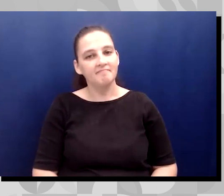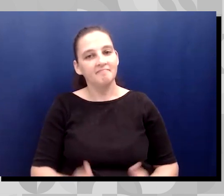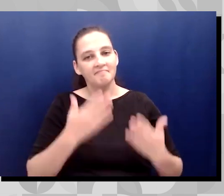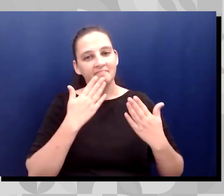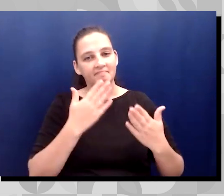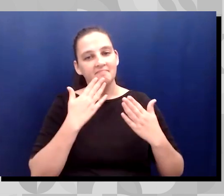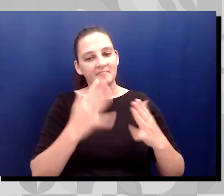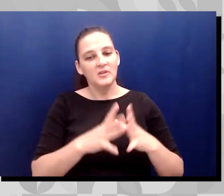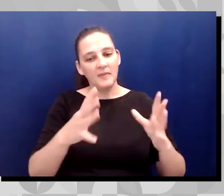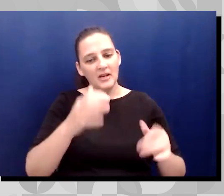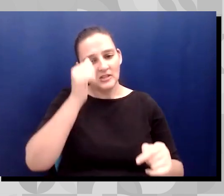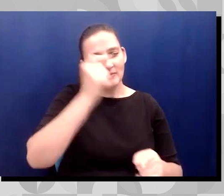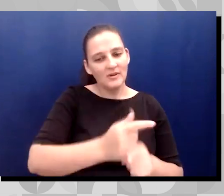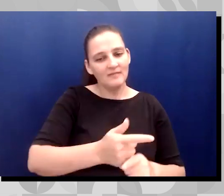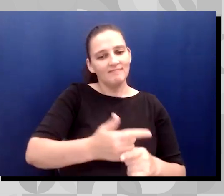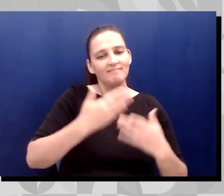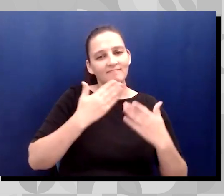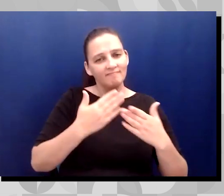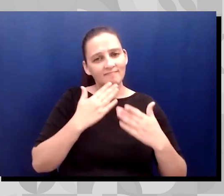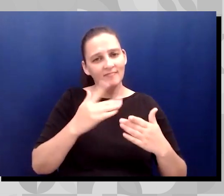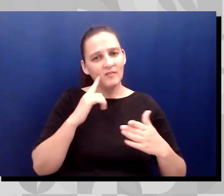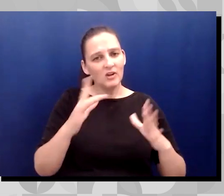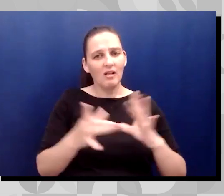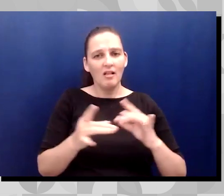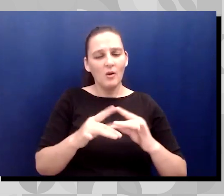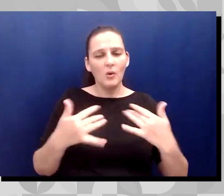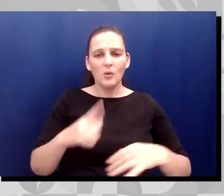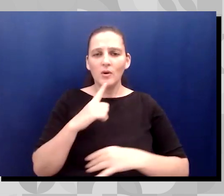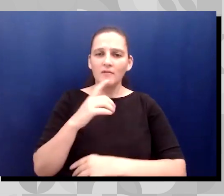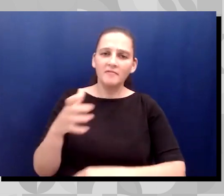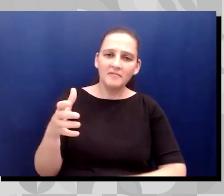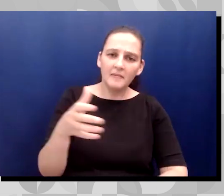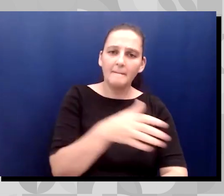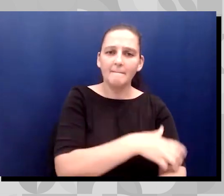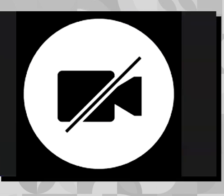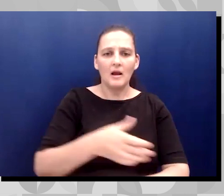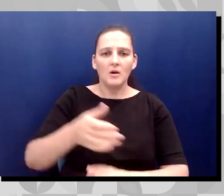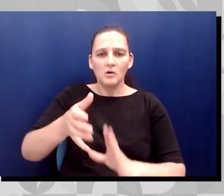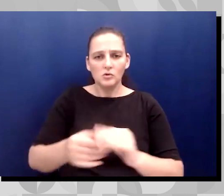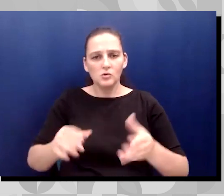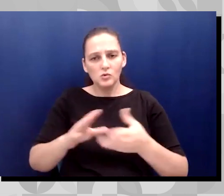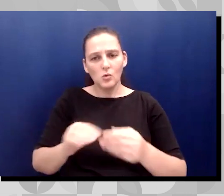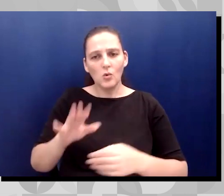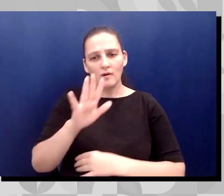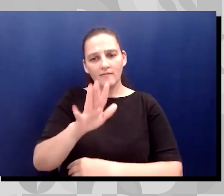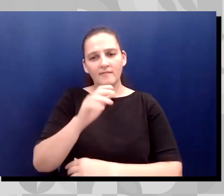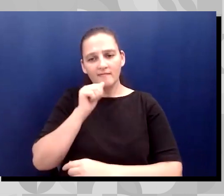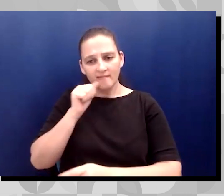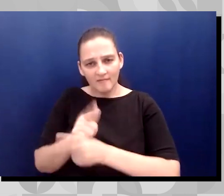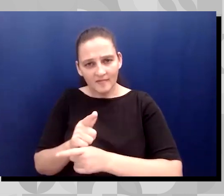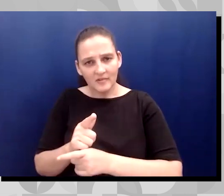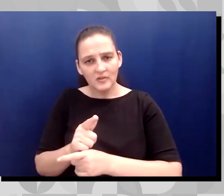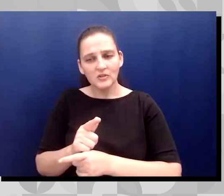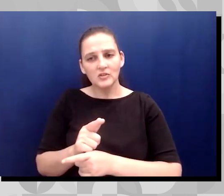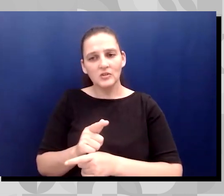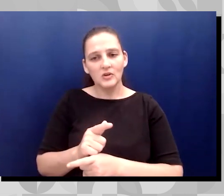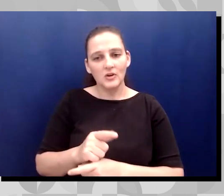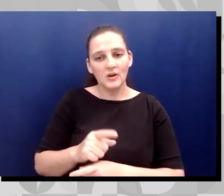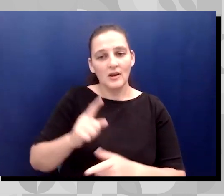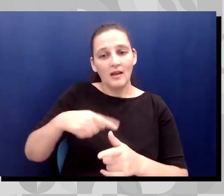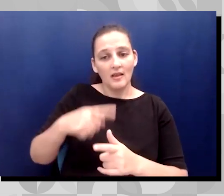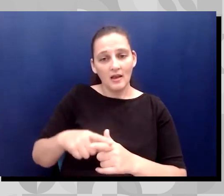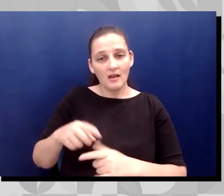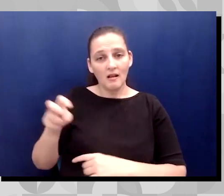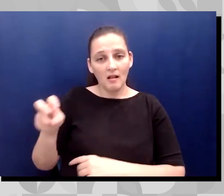sharing that incredibly powerful story and personal story of your sister, your translation. Then after that, into becoming a caretaker